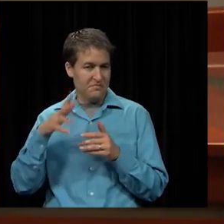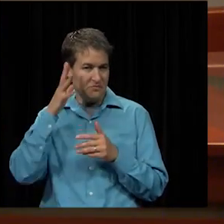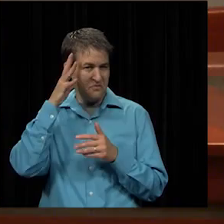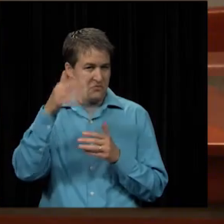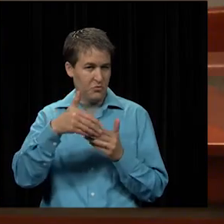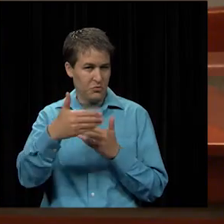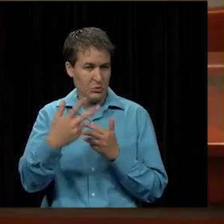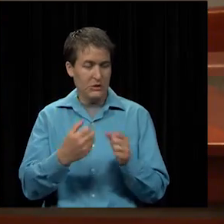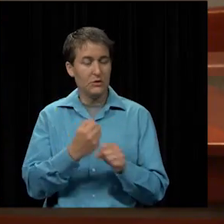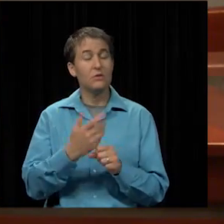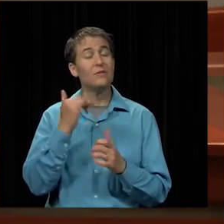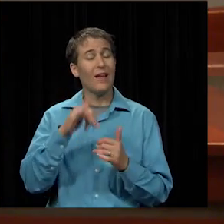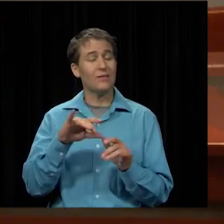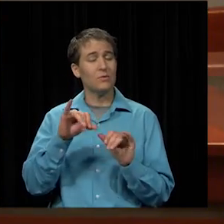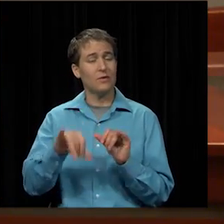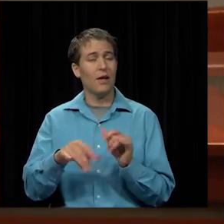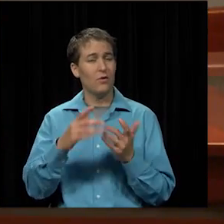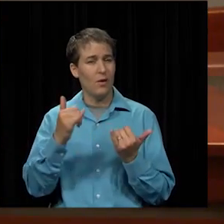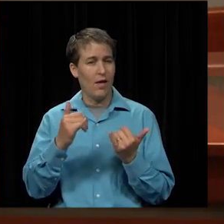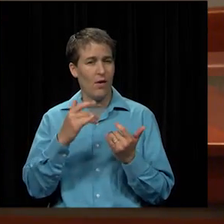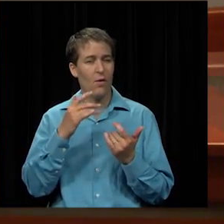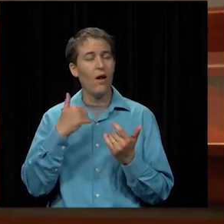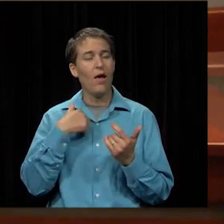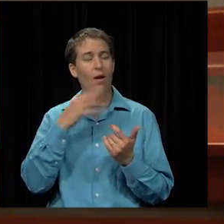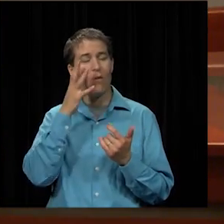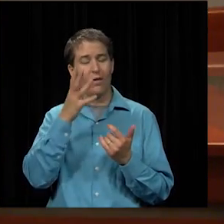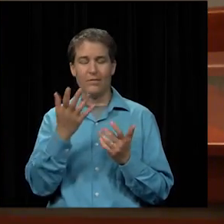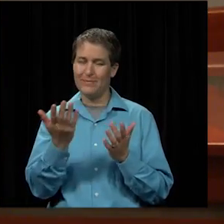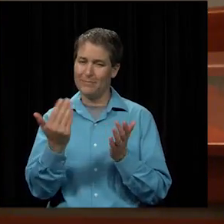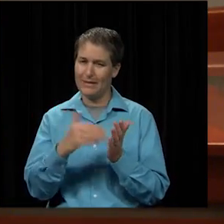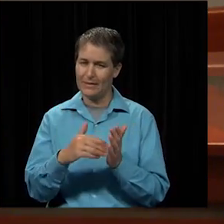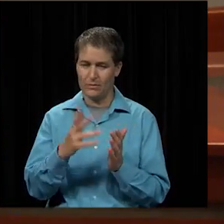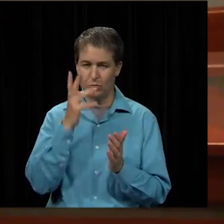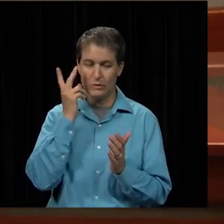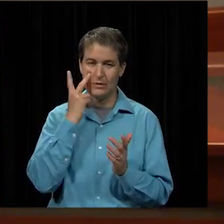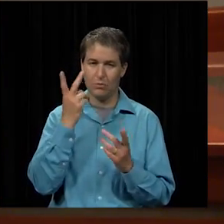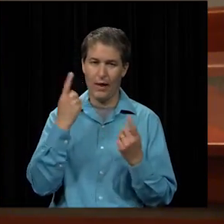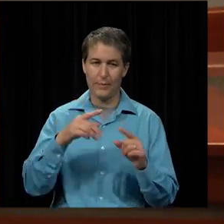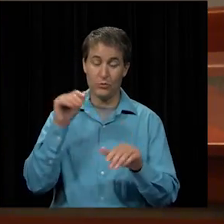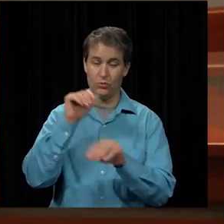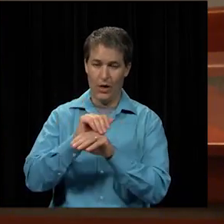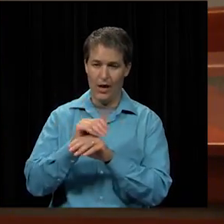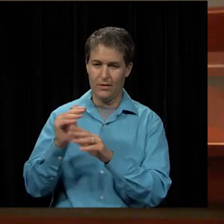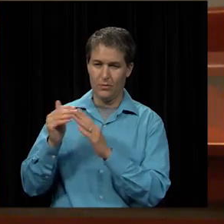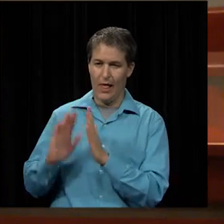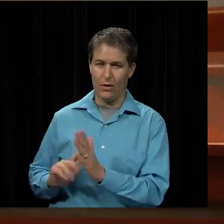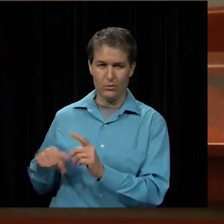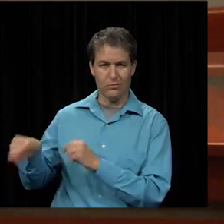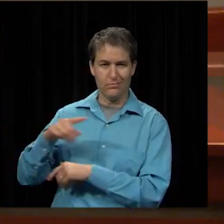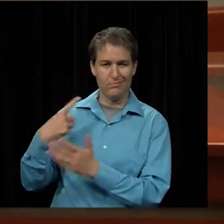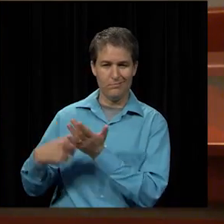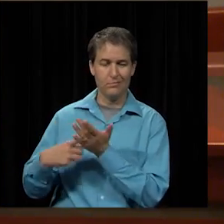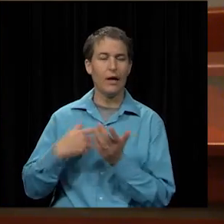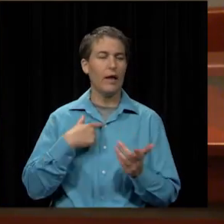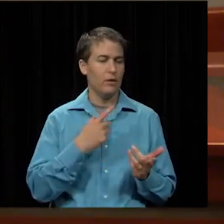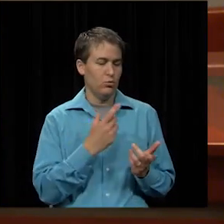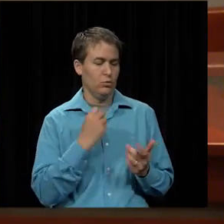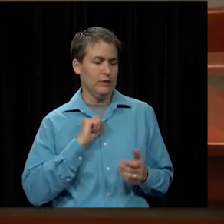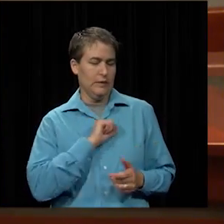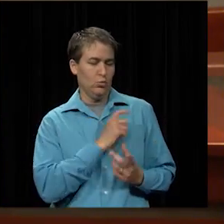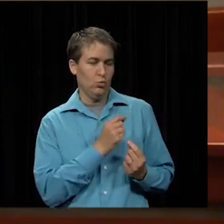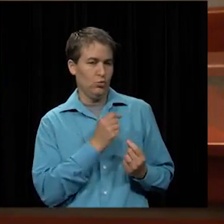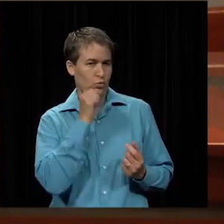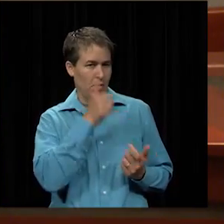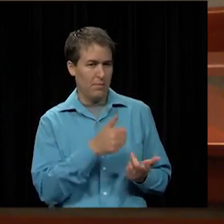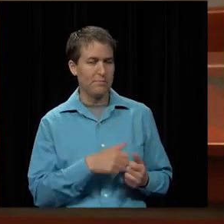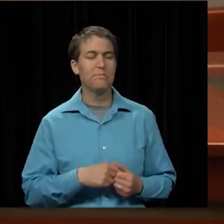where it sits right now. we'll, again, we'll see what's happening tonight and then what the Senate does with it tomorrow. I want to change to